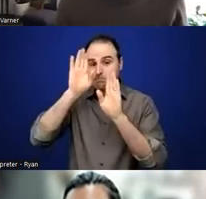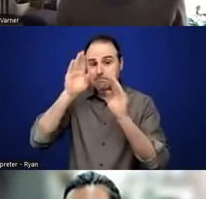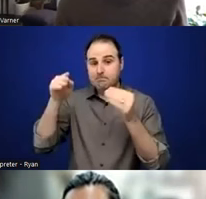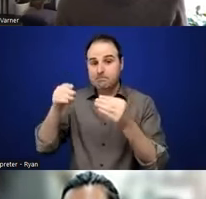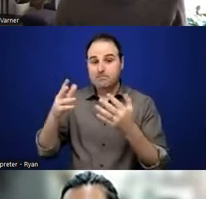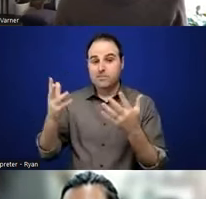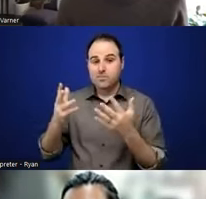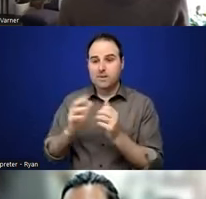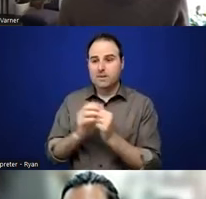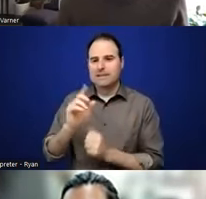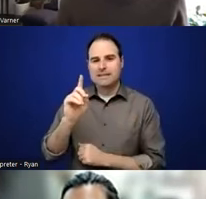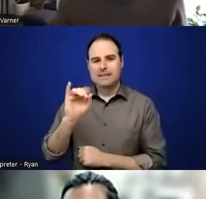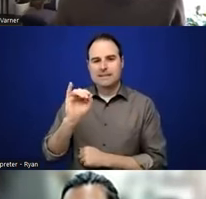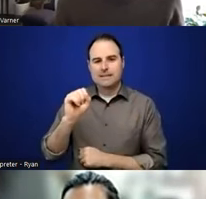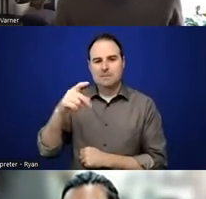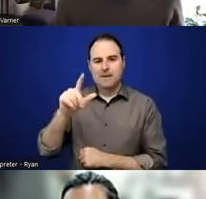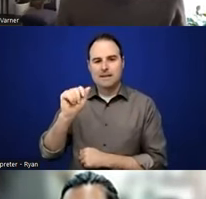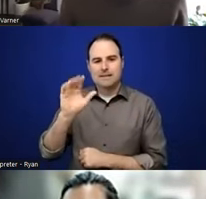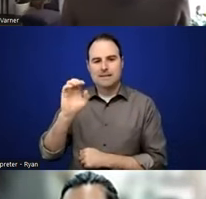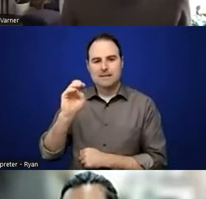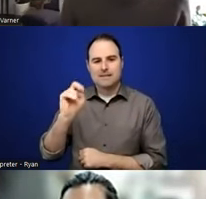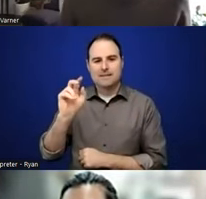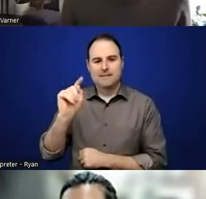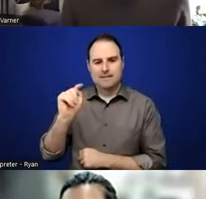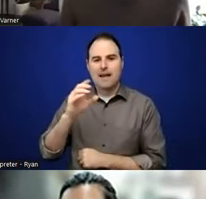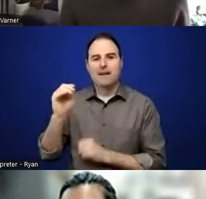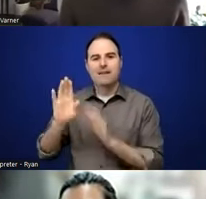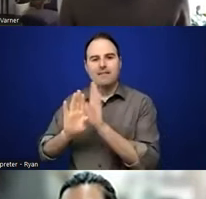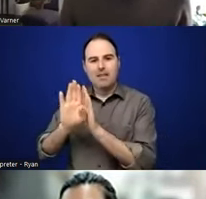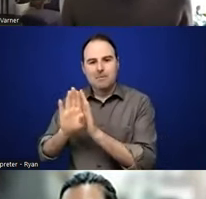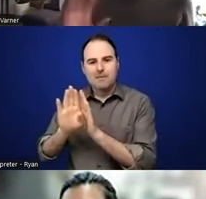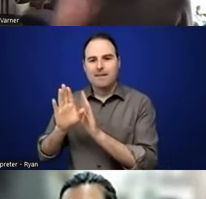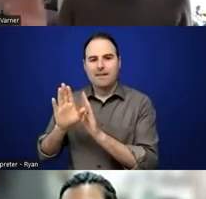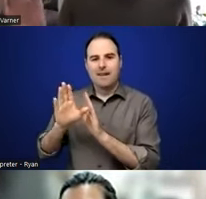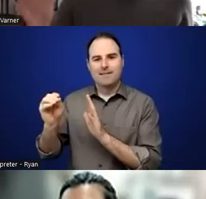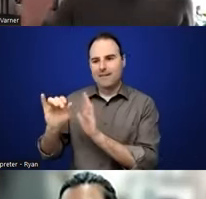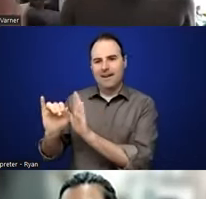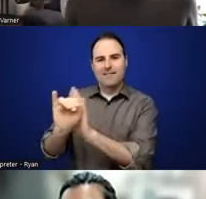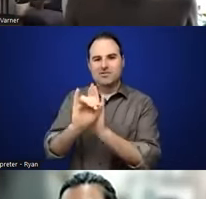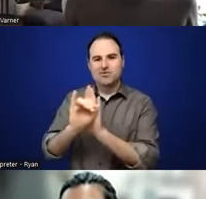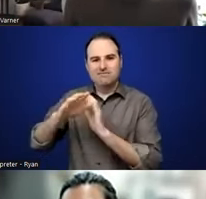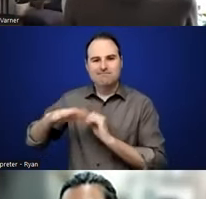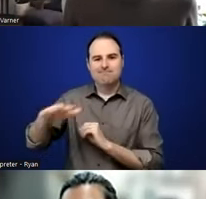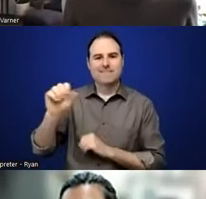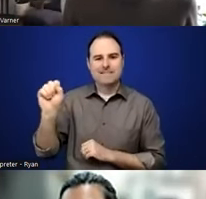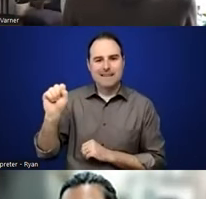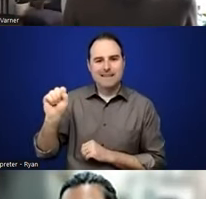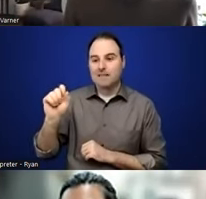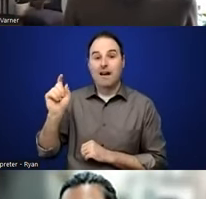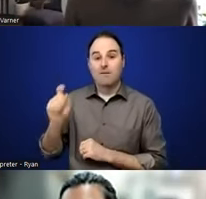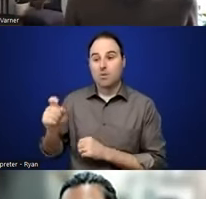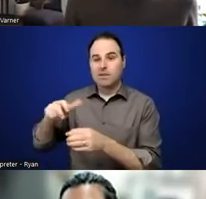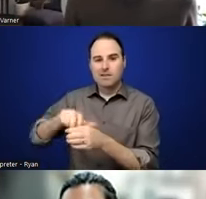displacement development and gentrification throughout Seattle. And you had to like get on a bus and go to different